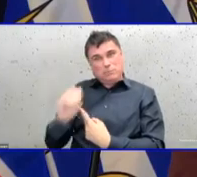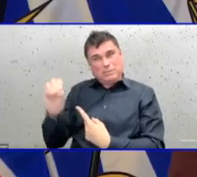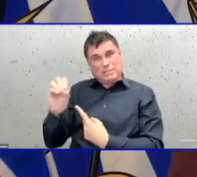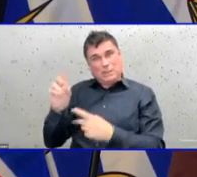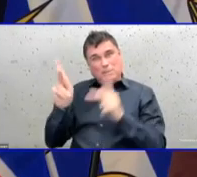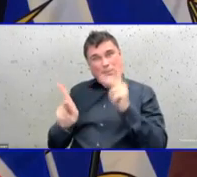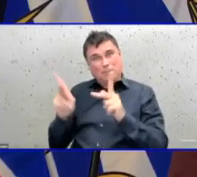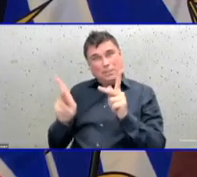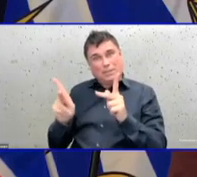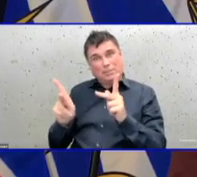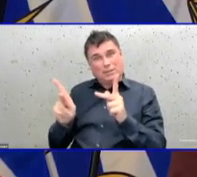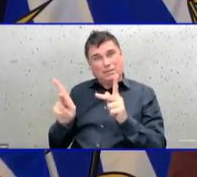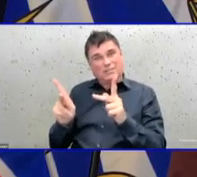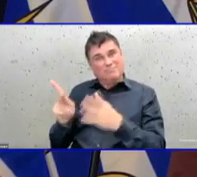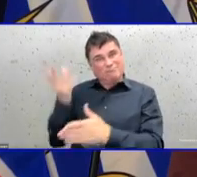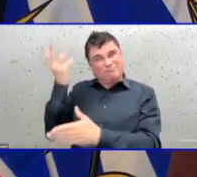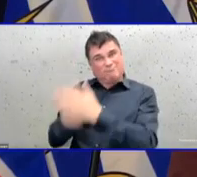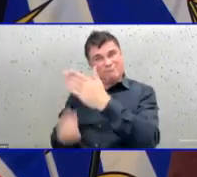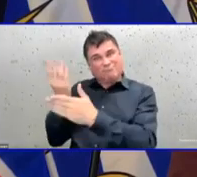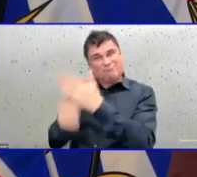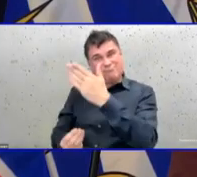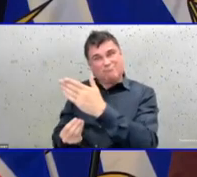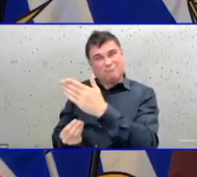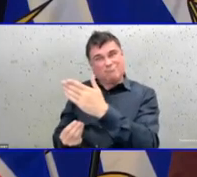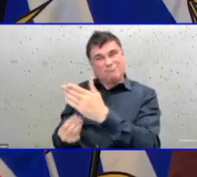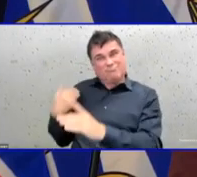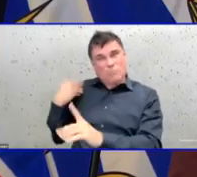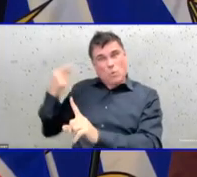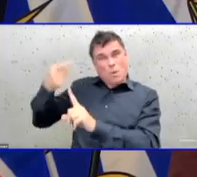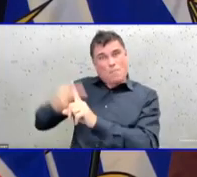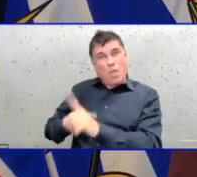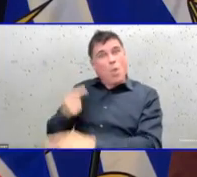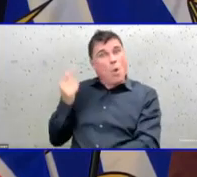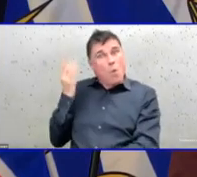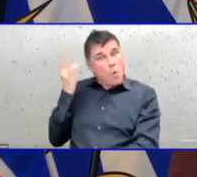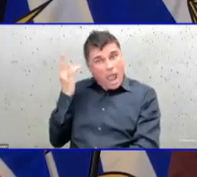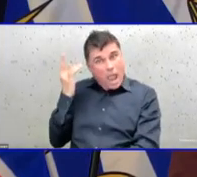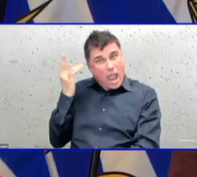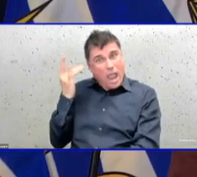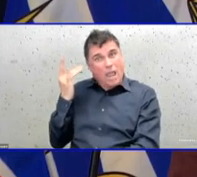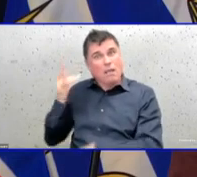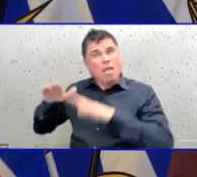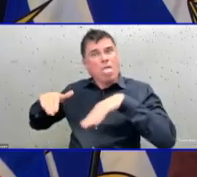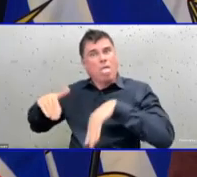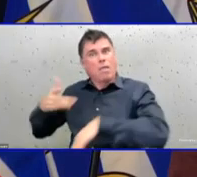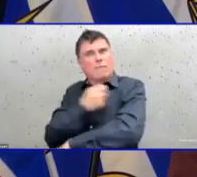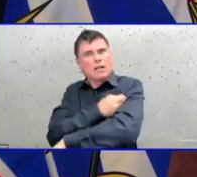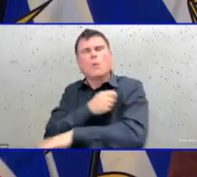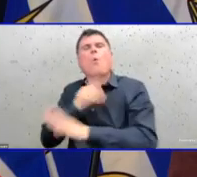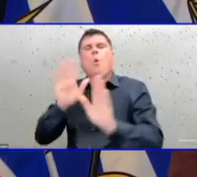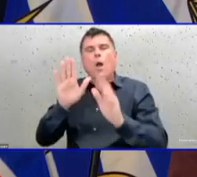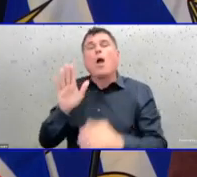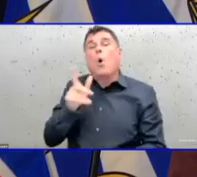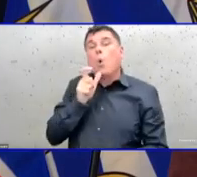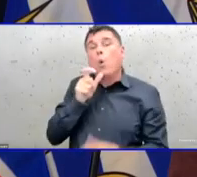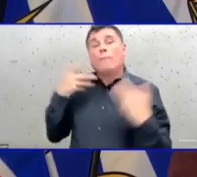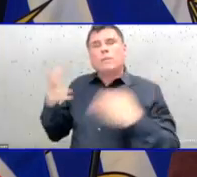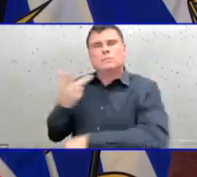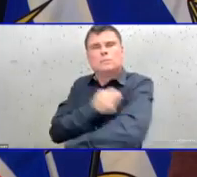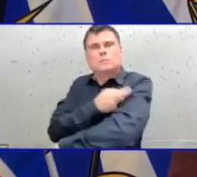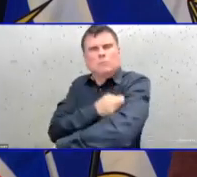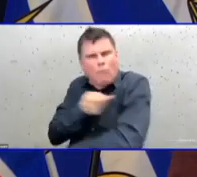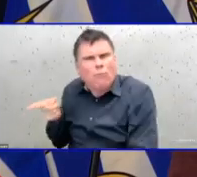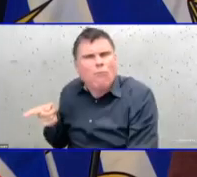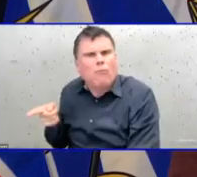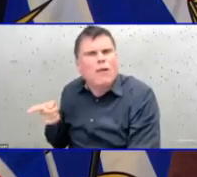against COVID-19. Can you walk us through the pre-existing health conditions, the impacts of age,